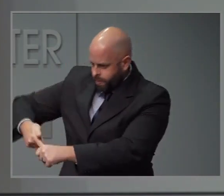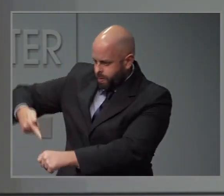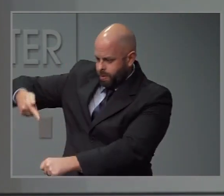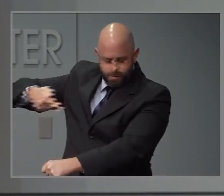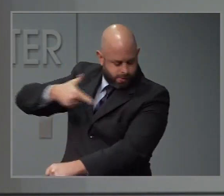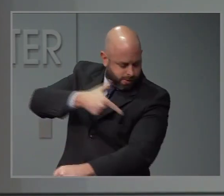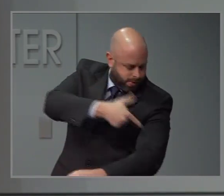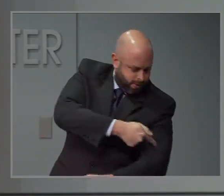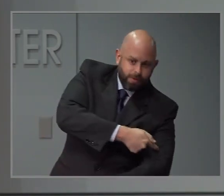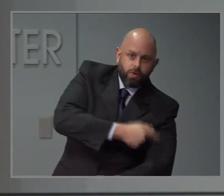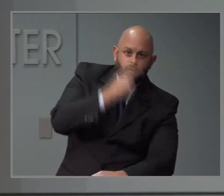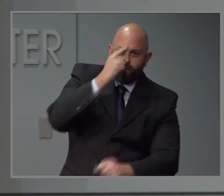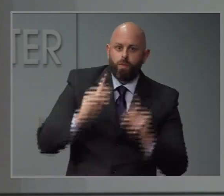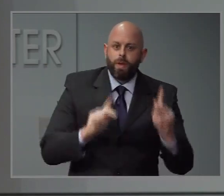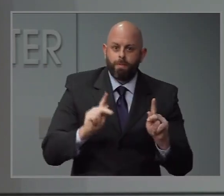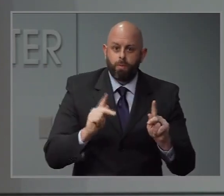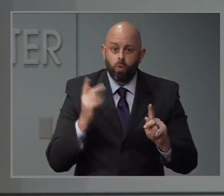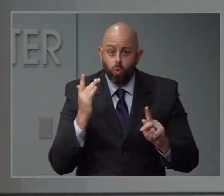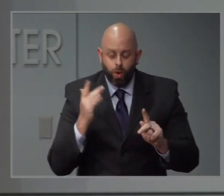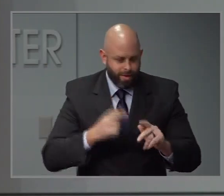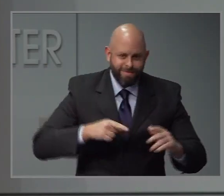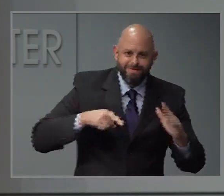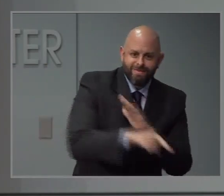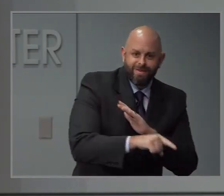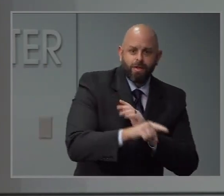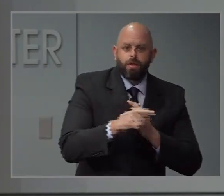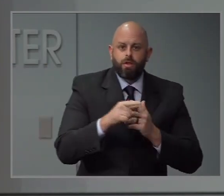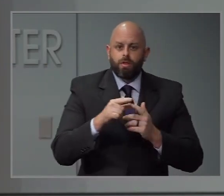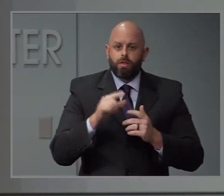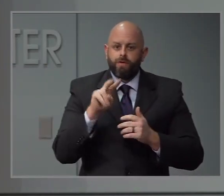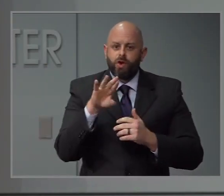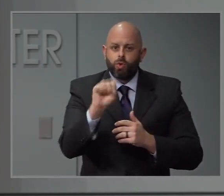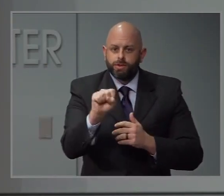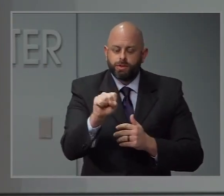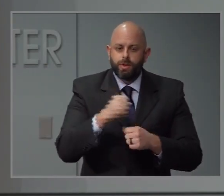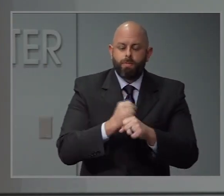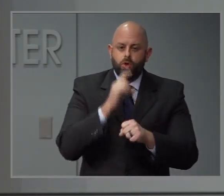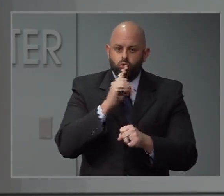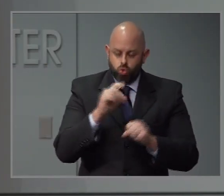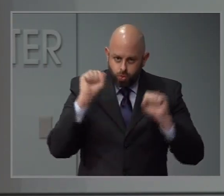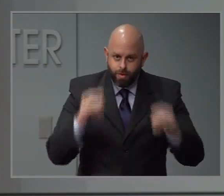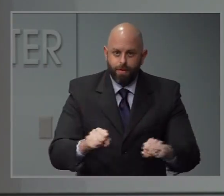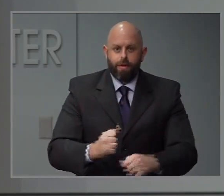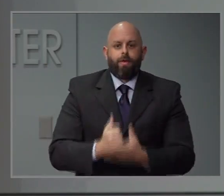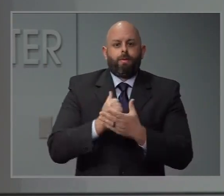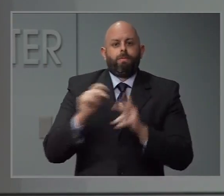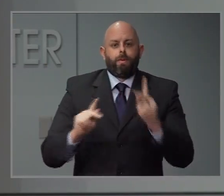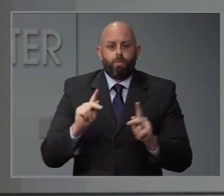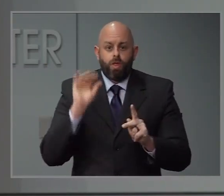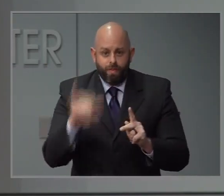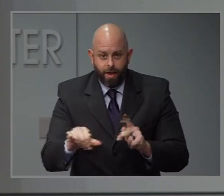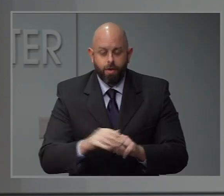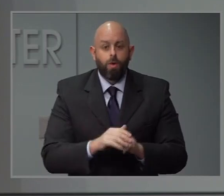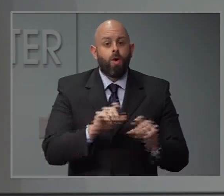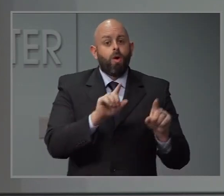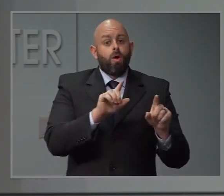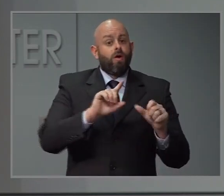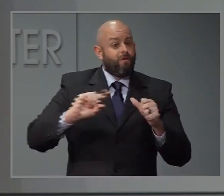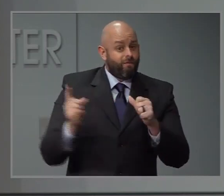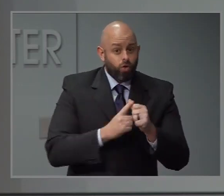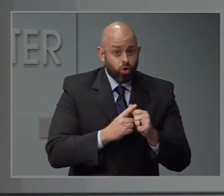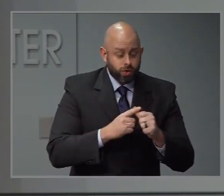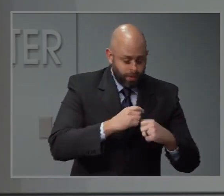actually do, they kill the vaccine and make sure that it can be in a vaccine form, but then they have to do trials